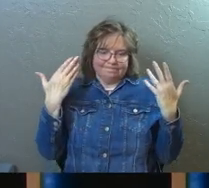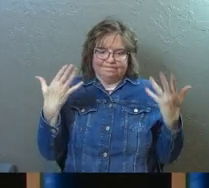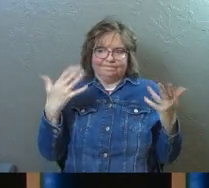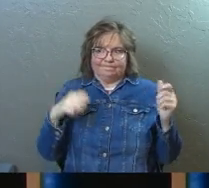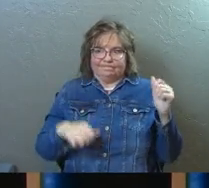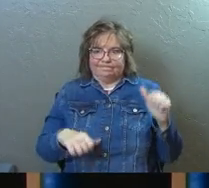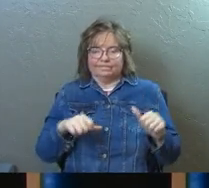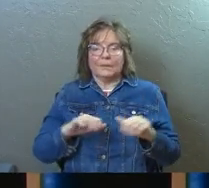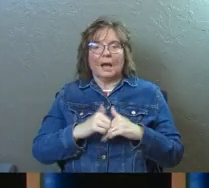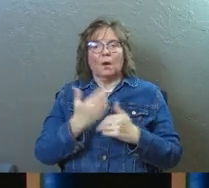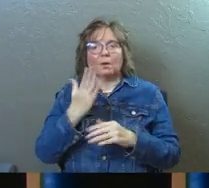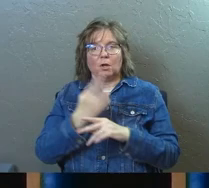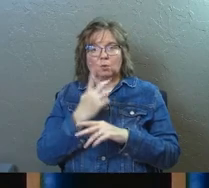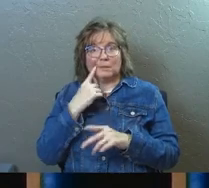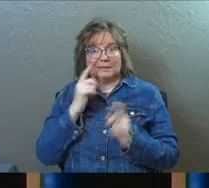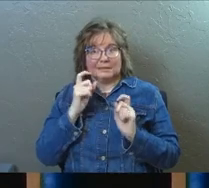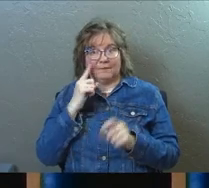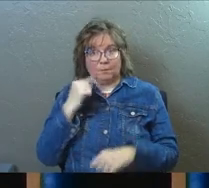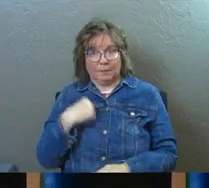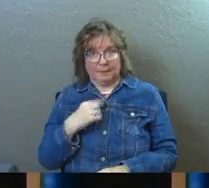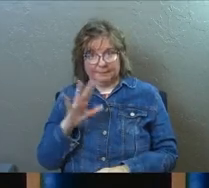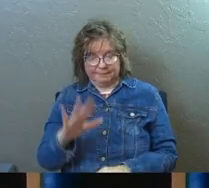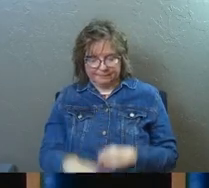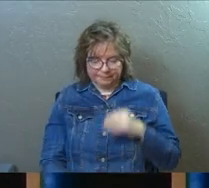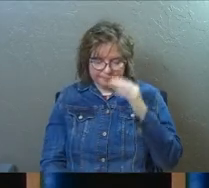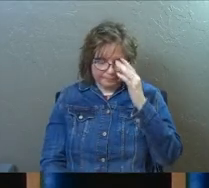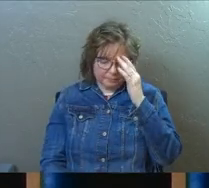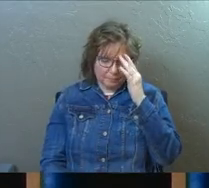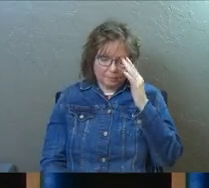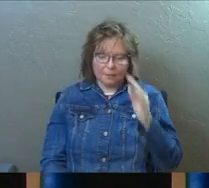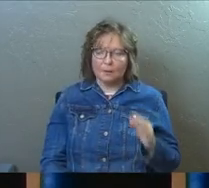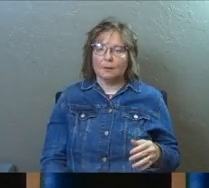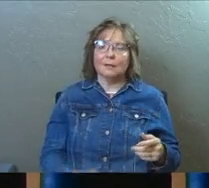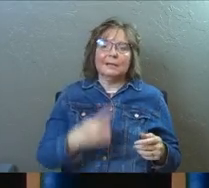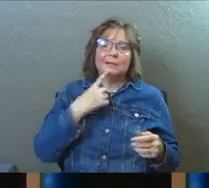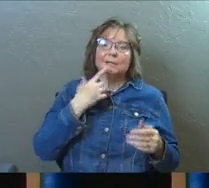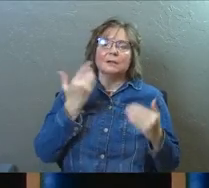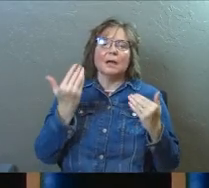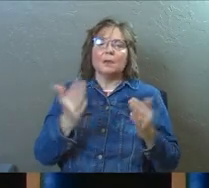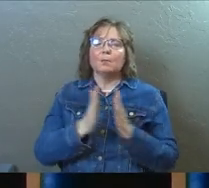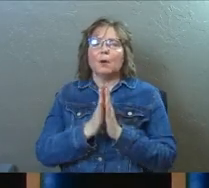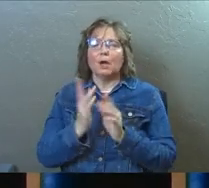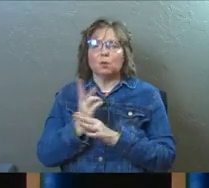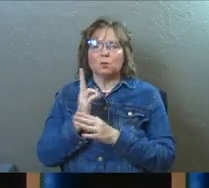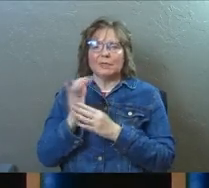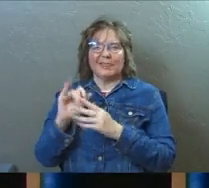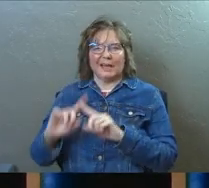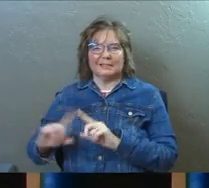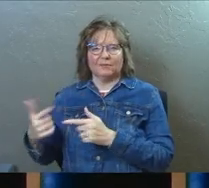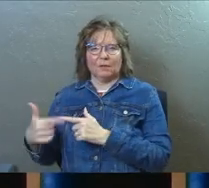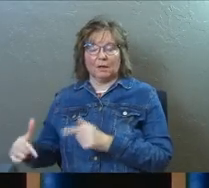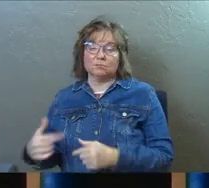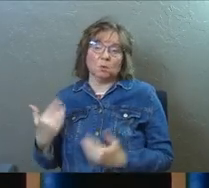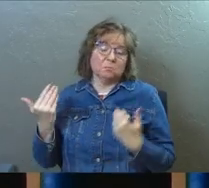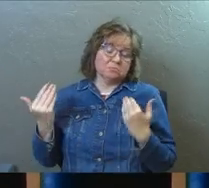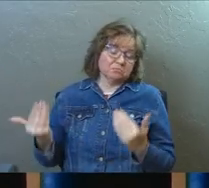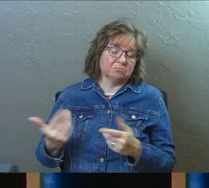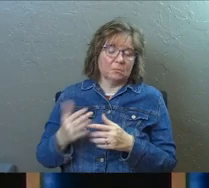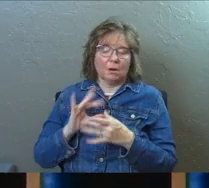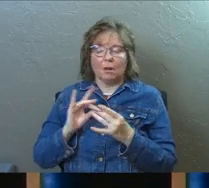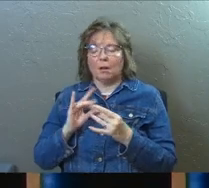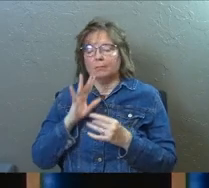And this is how God uses this gift for me. He says, then just pray this way. And sometimes I do.